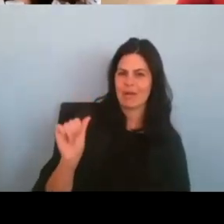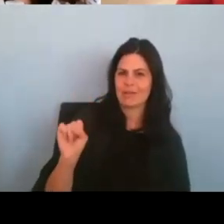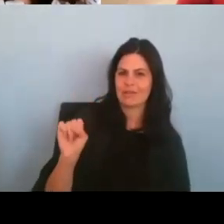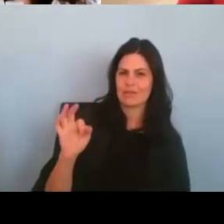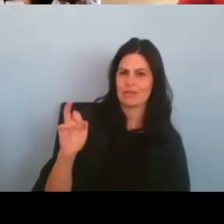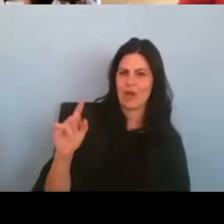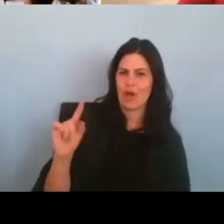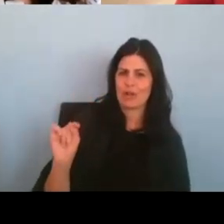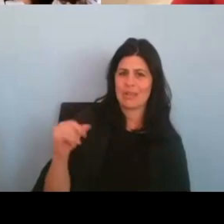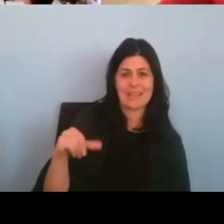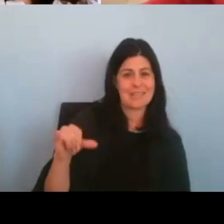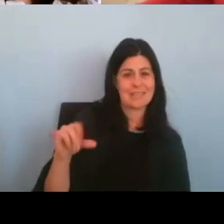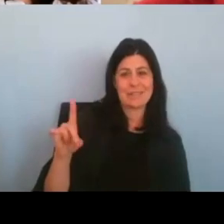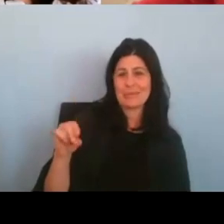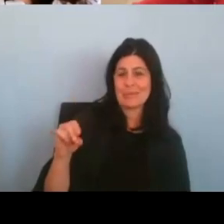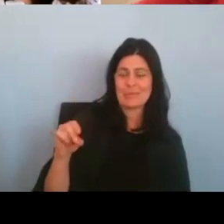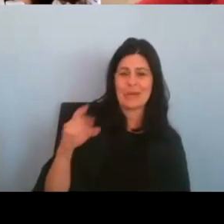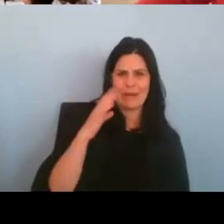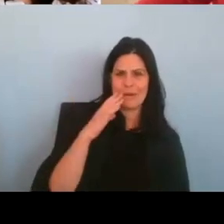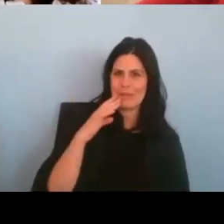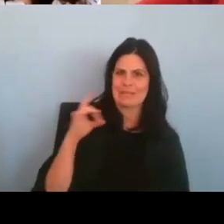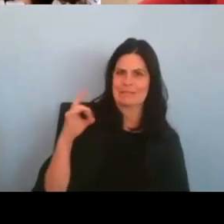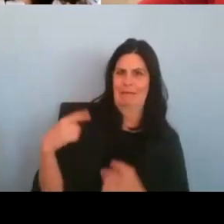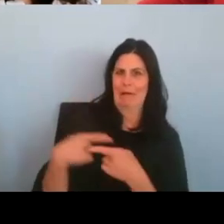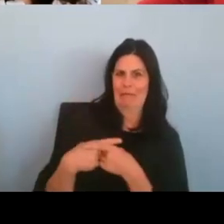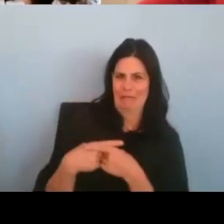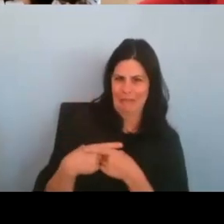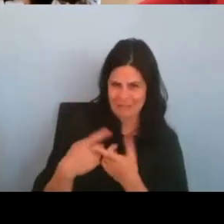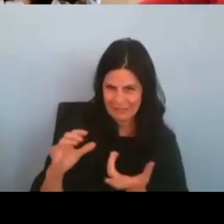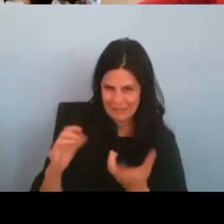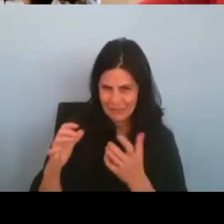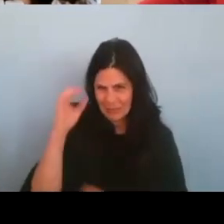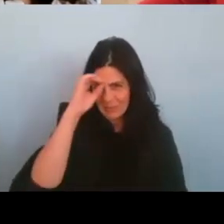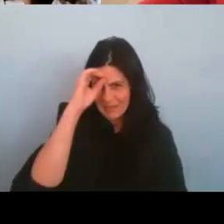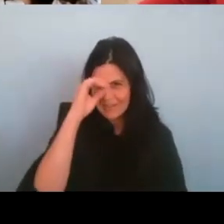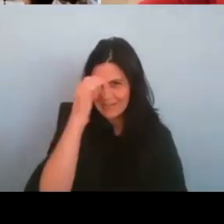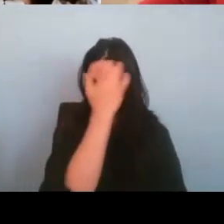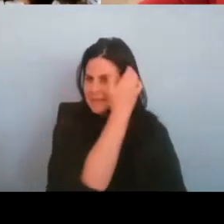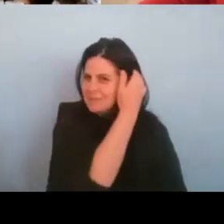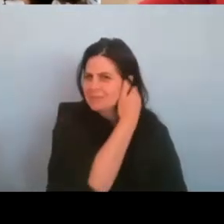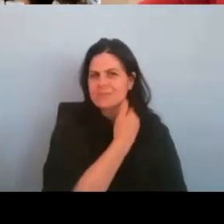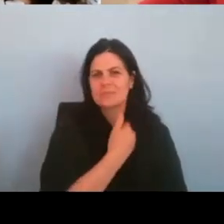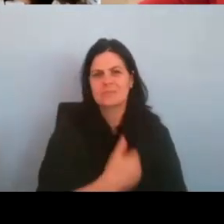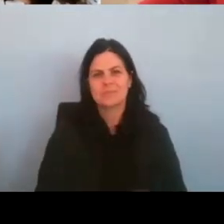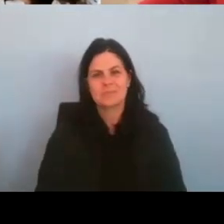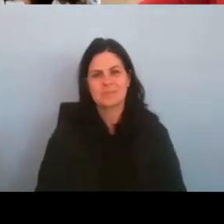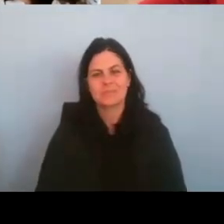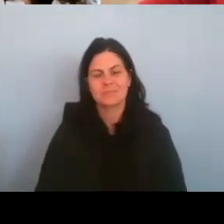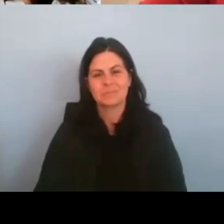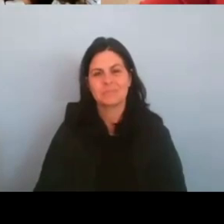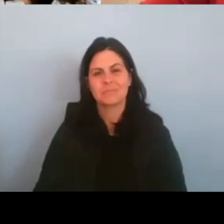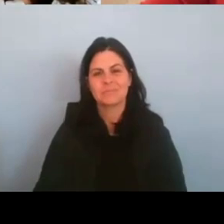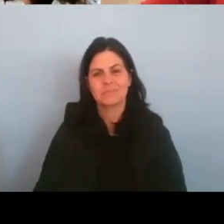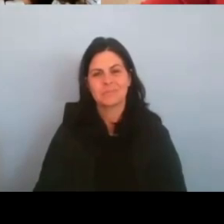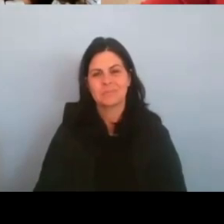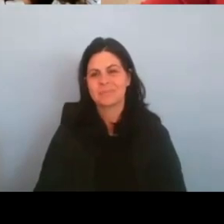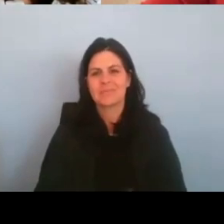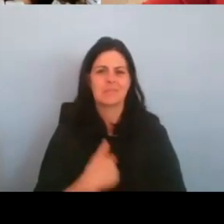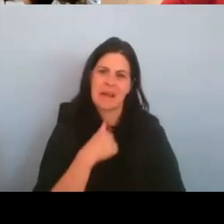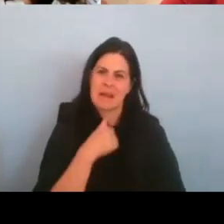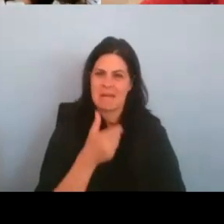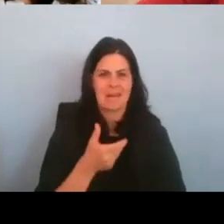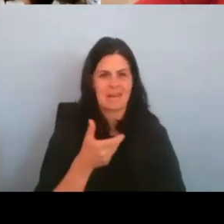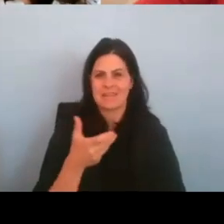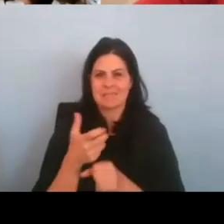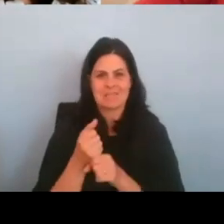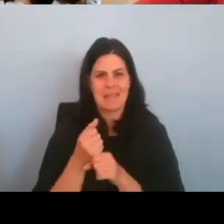which is a controversial opinion. Um, uh, um, and I didn't get the part, but